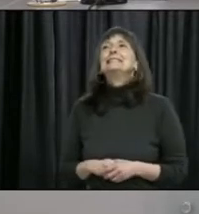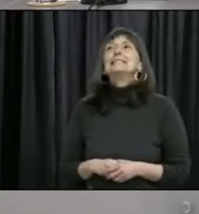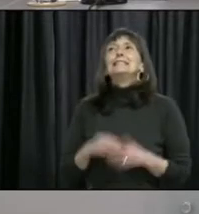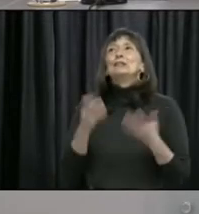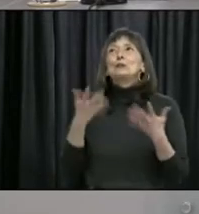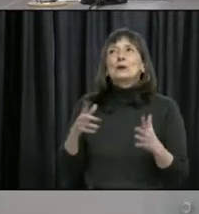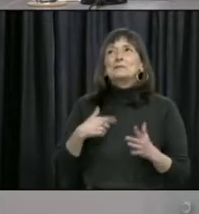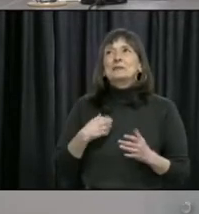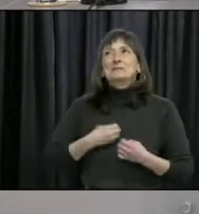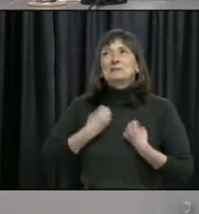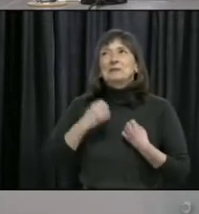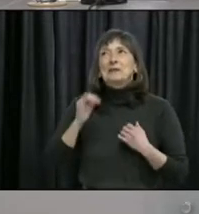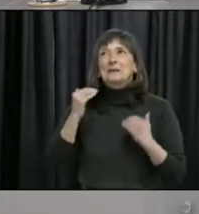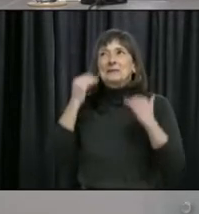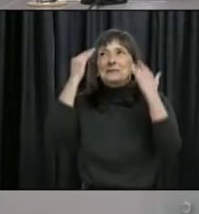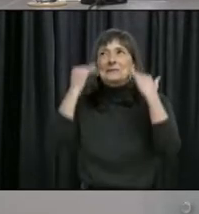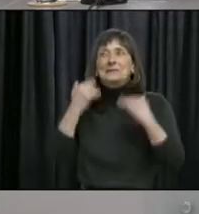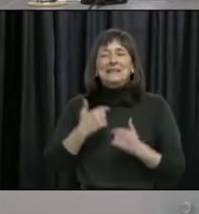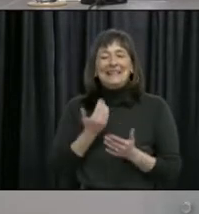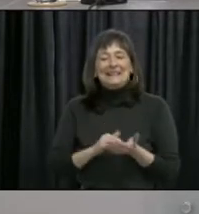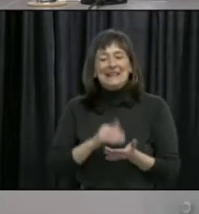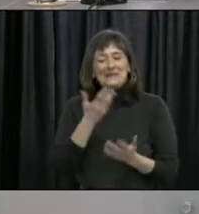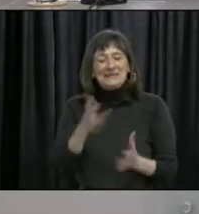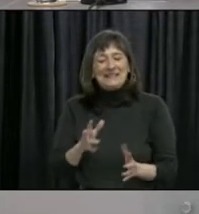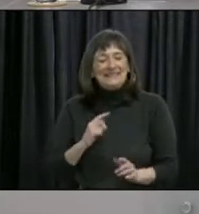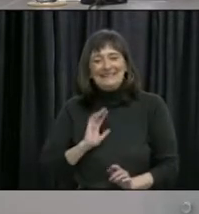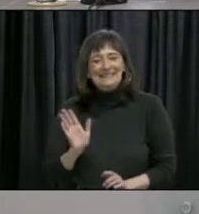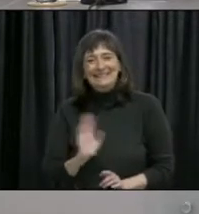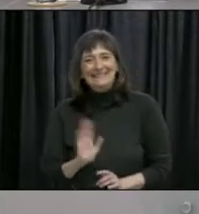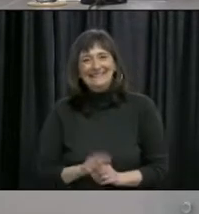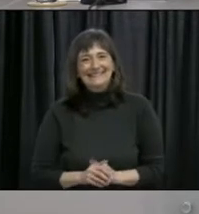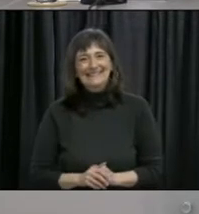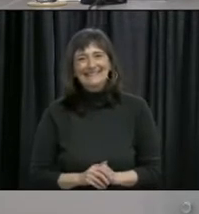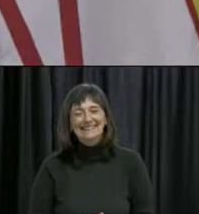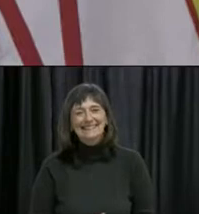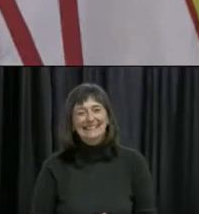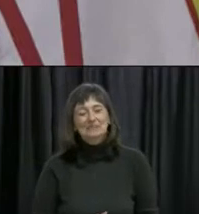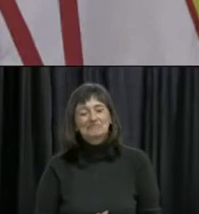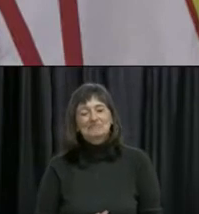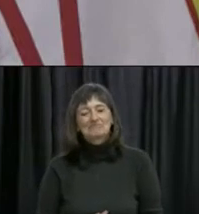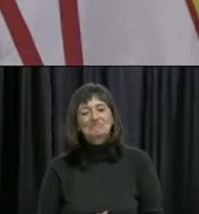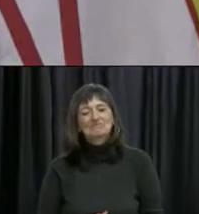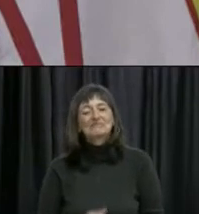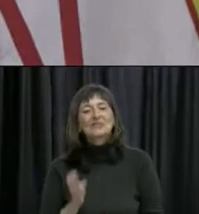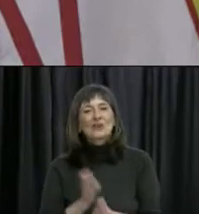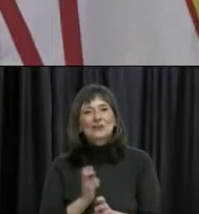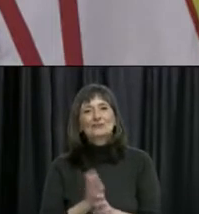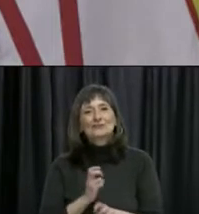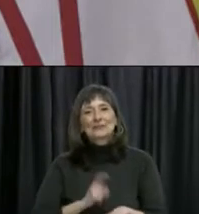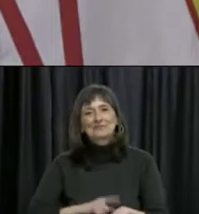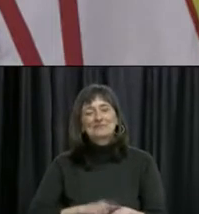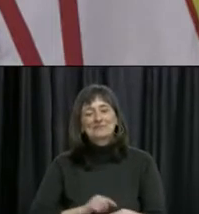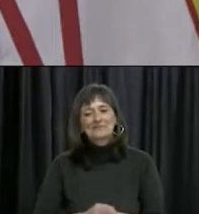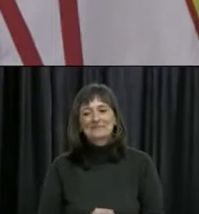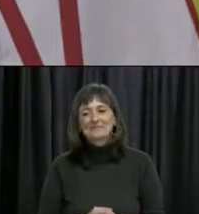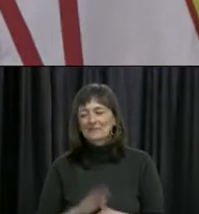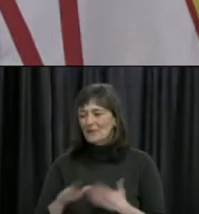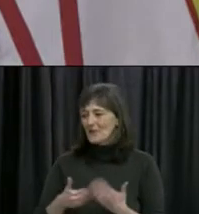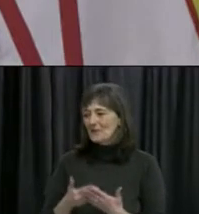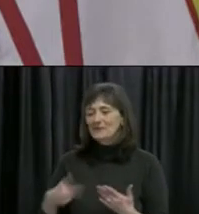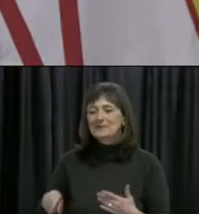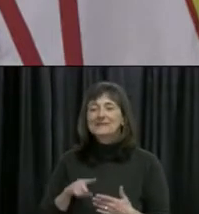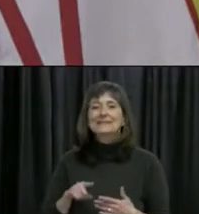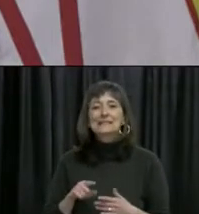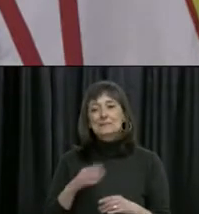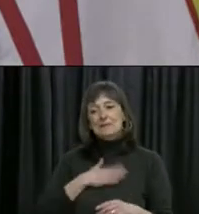again? I certainly don't want to, but it's been a very challenging time for everybody. We have a lot of mothers